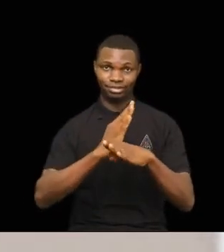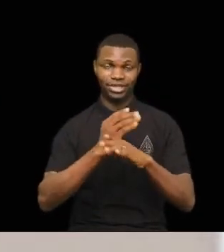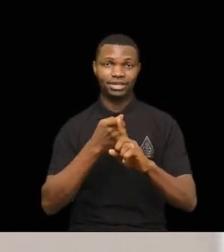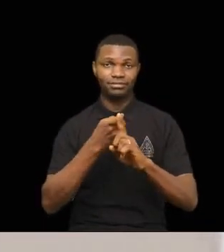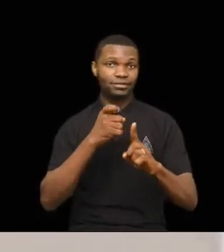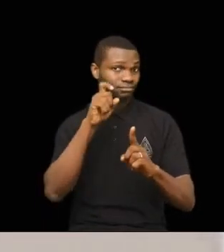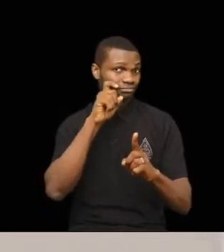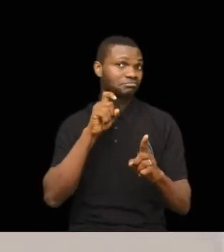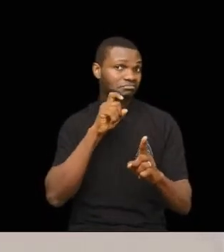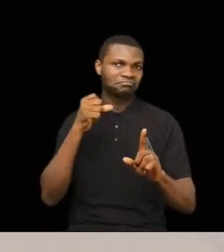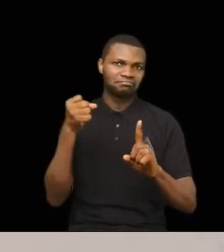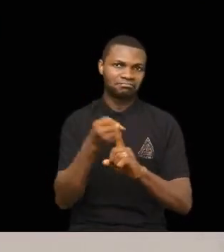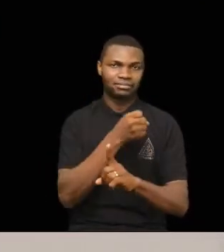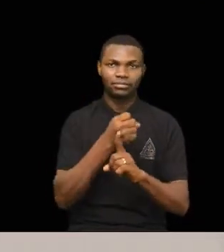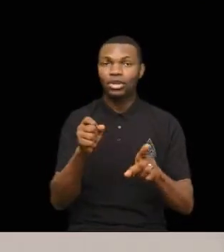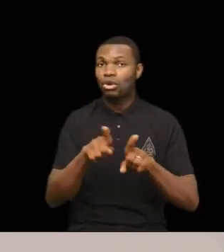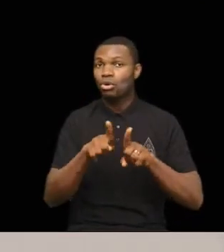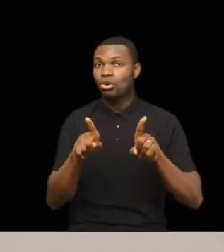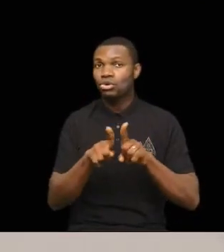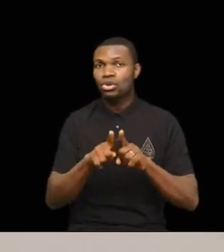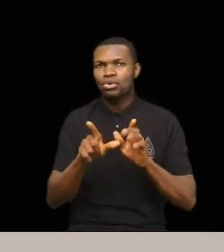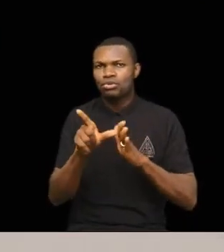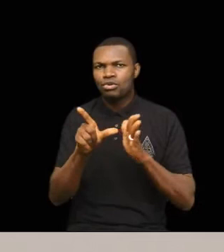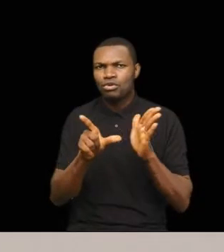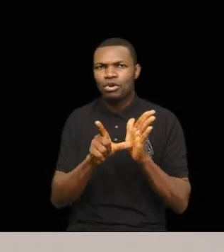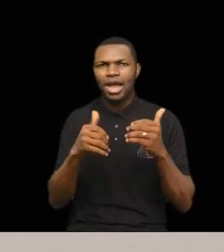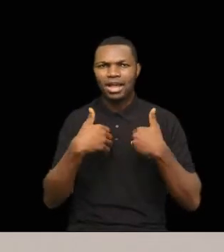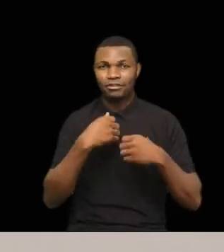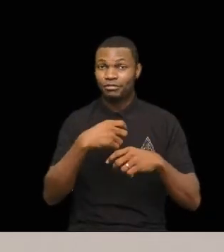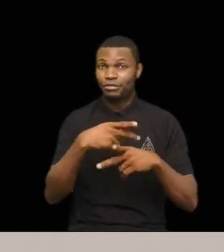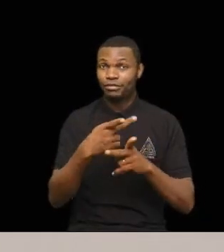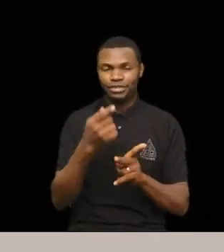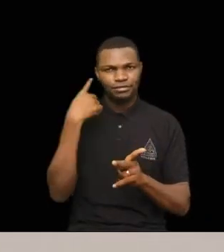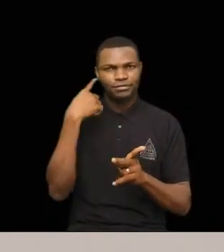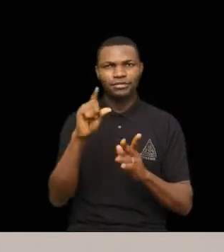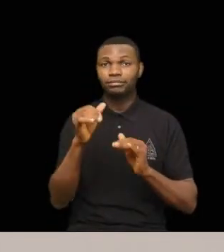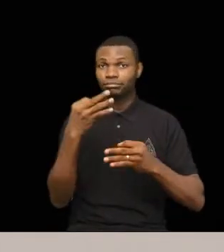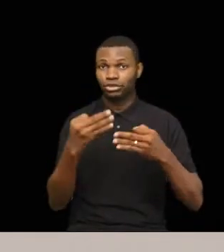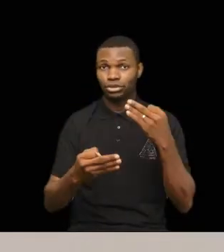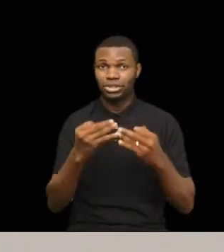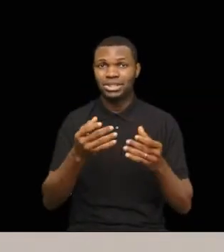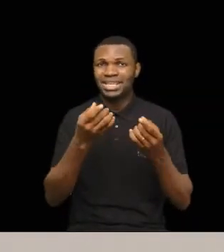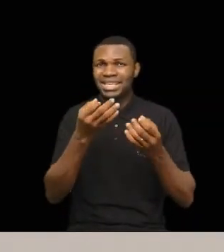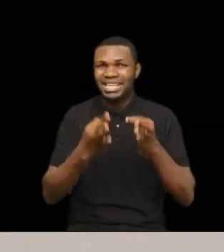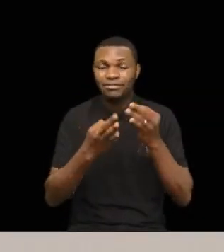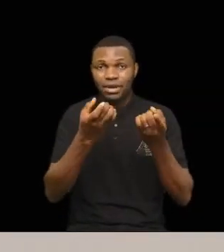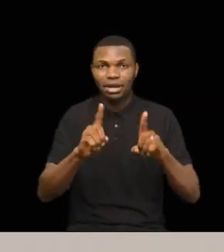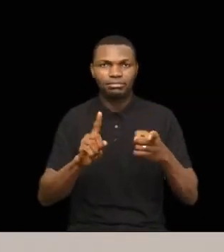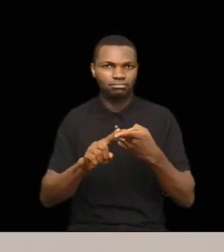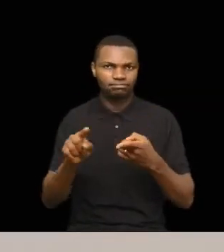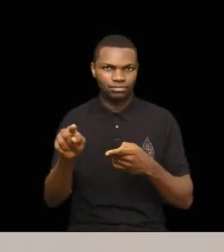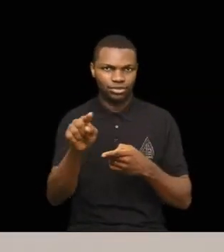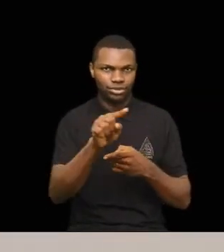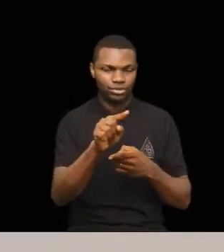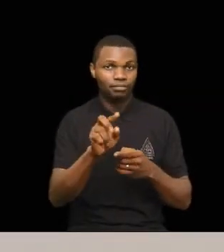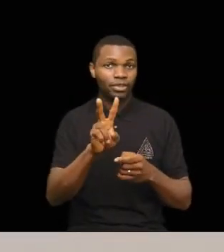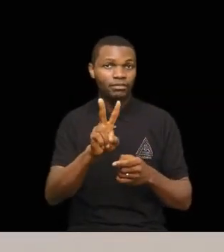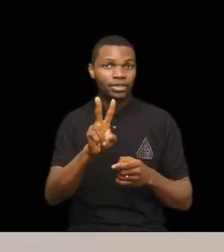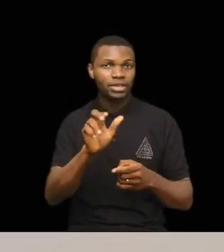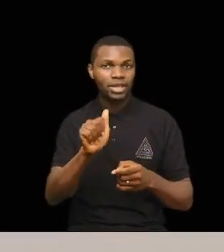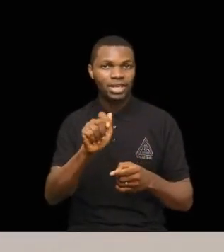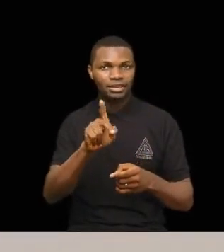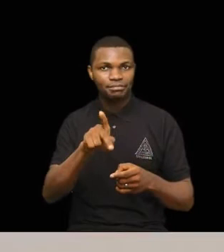say it gets law when they help protect people from sexual and gender based violence and this law goes to punish people when they guilty